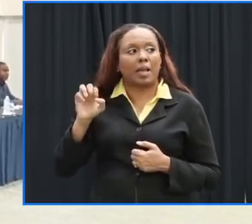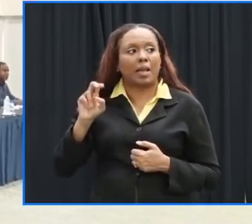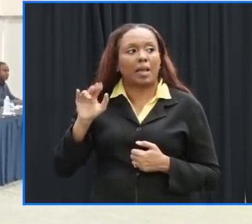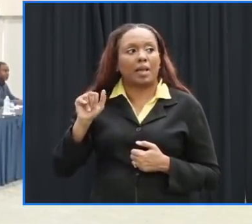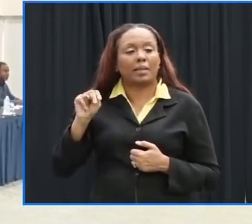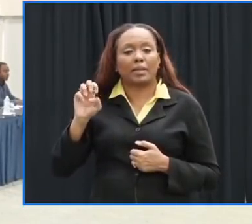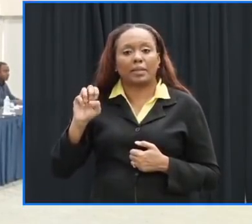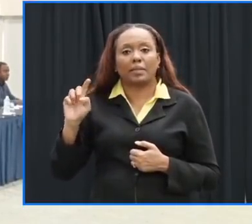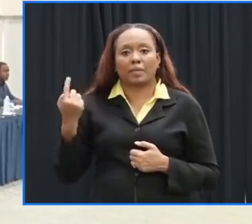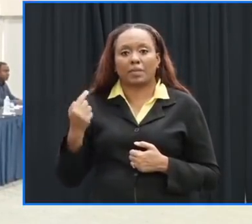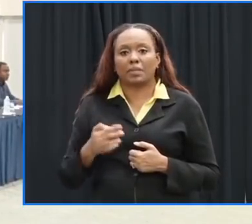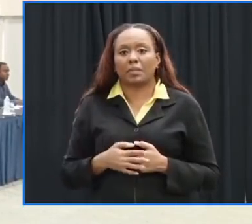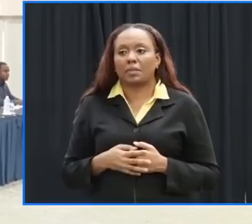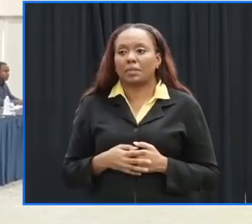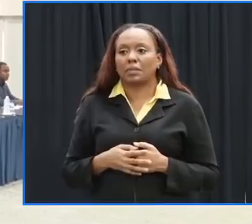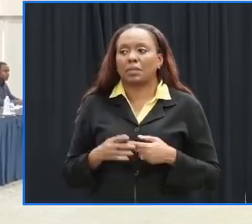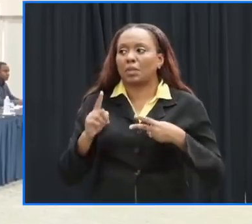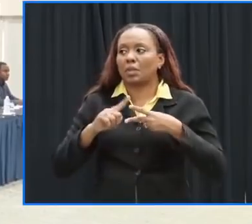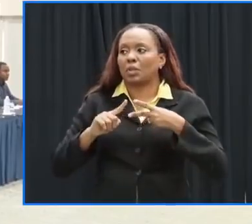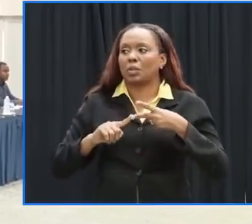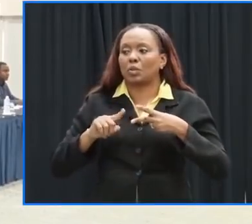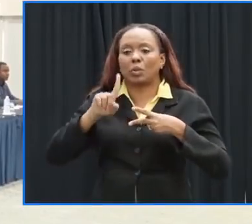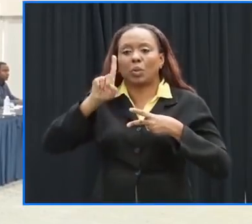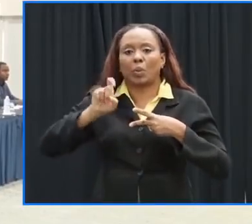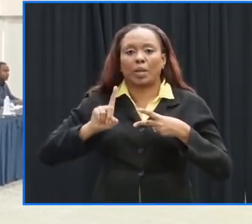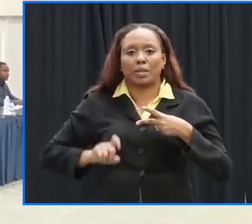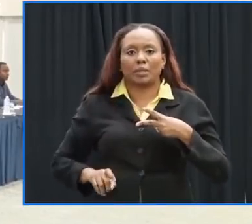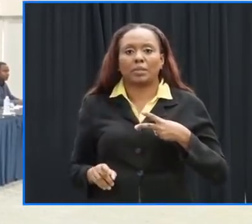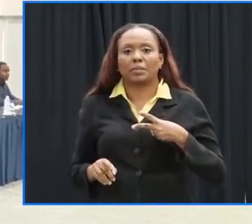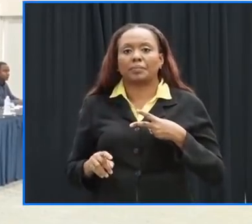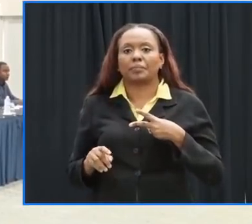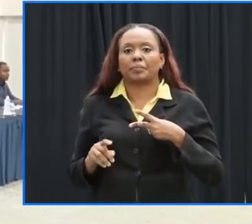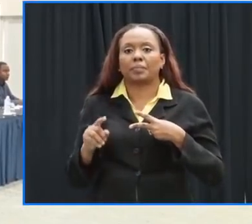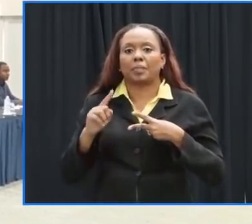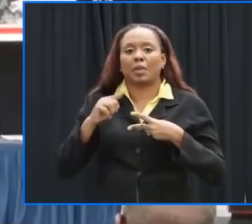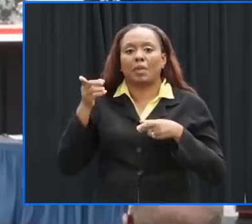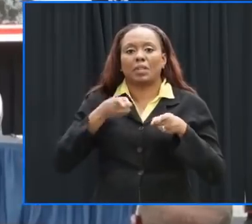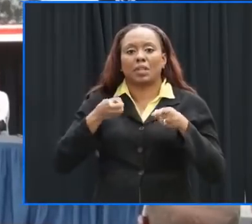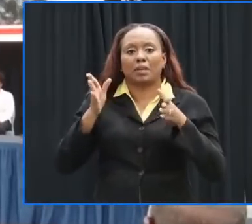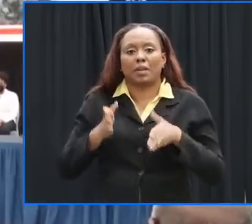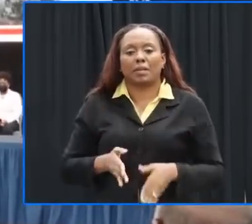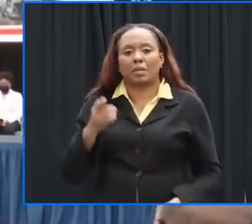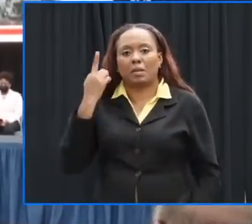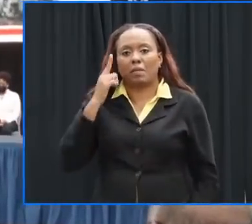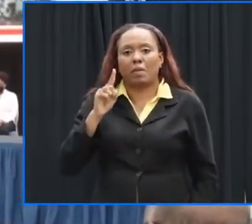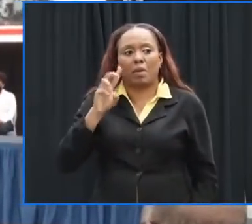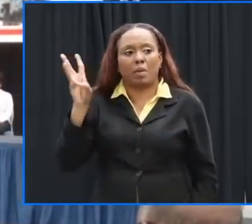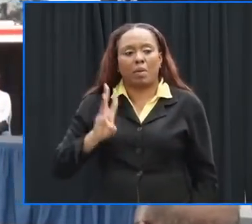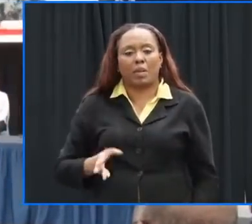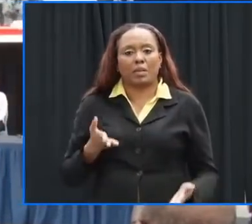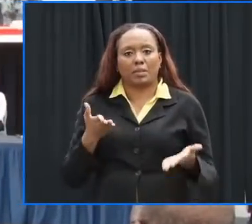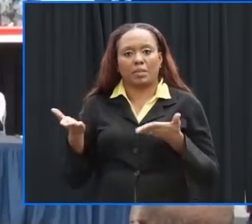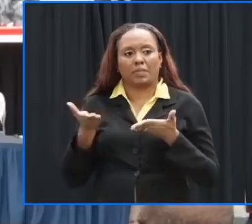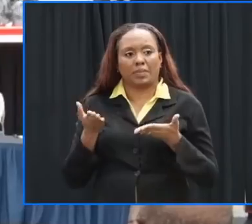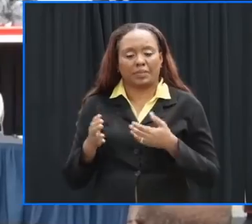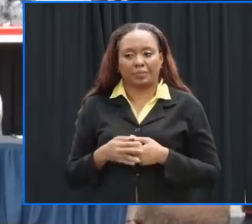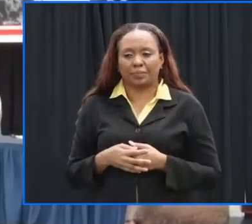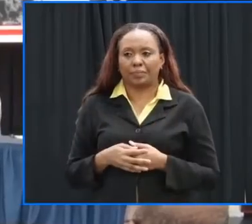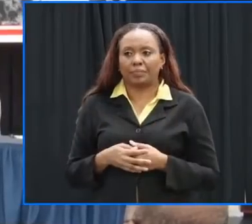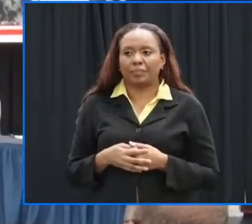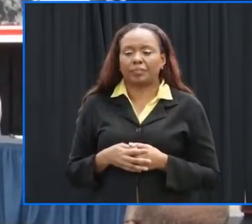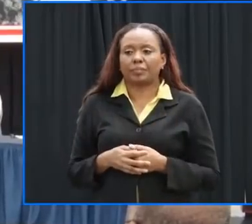uh good afternoon everyone just two quick questions for director of the meteorological services mr best uh